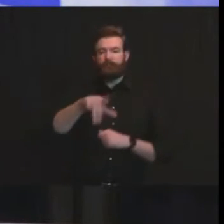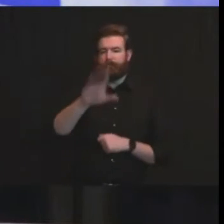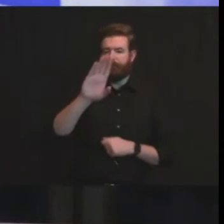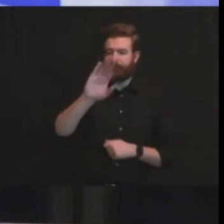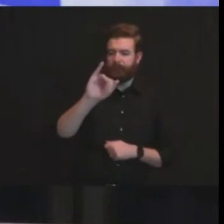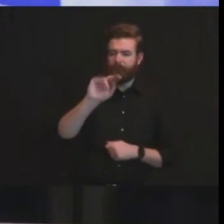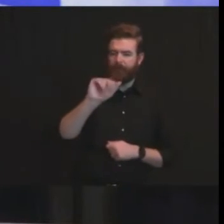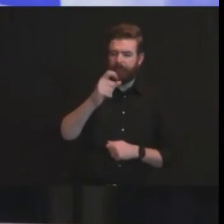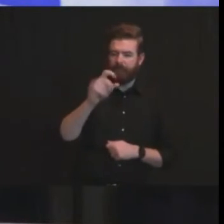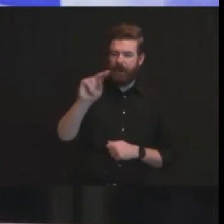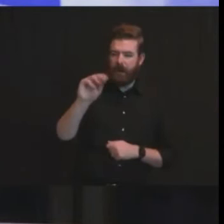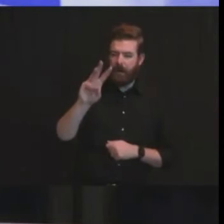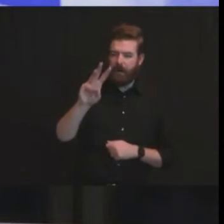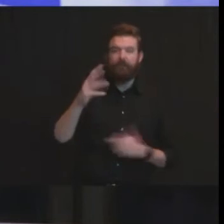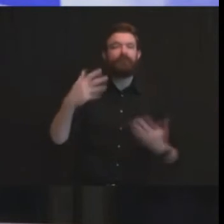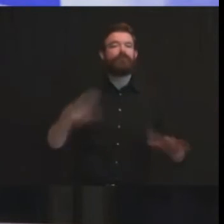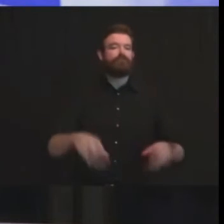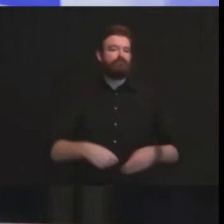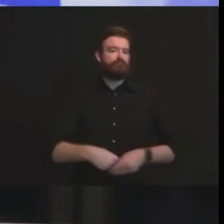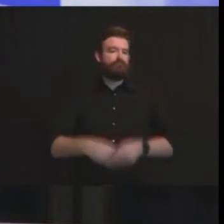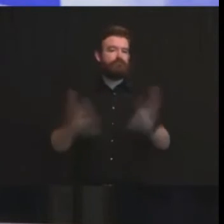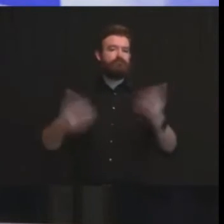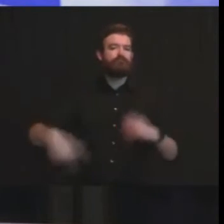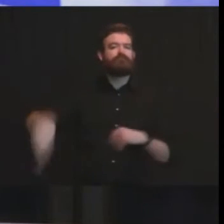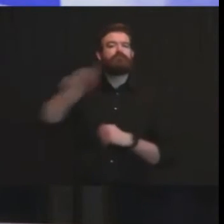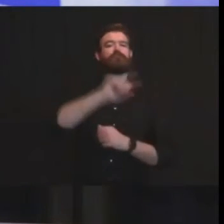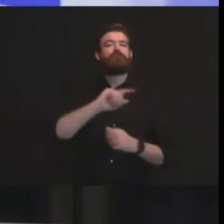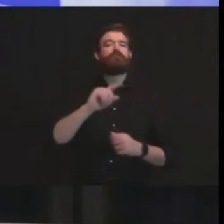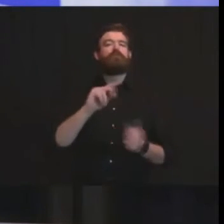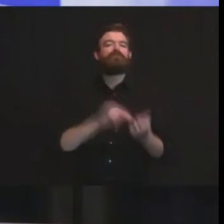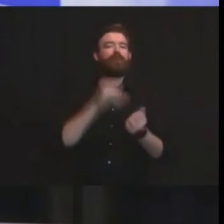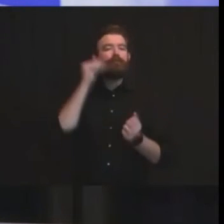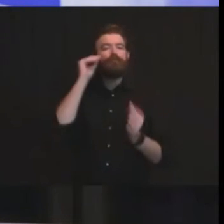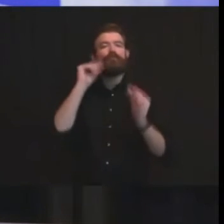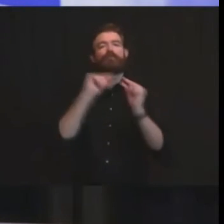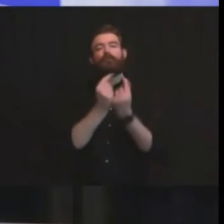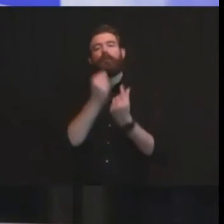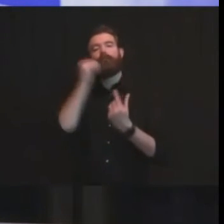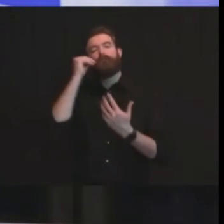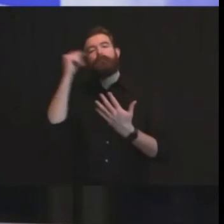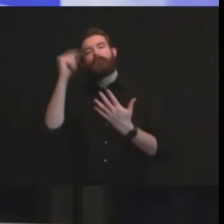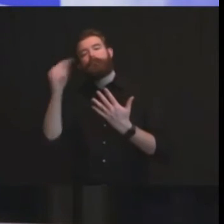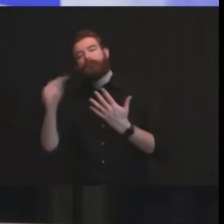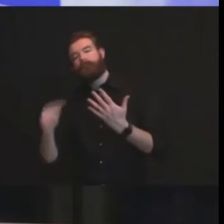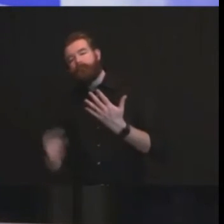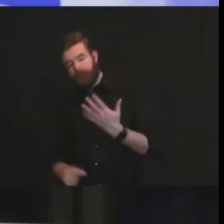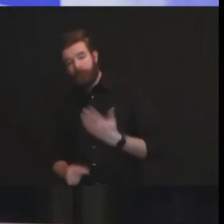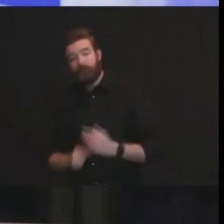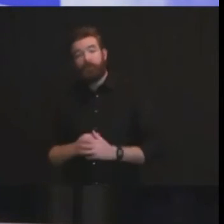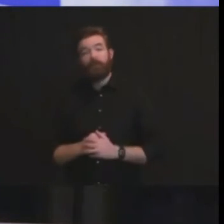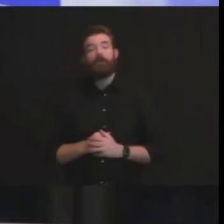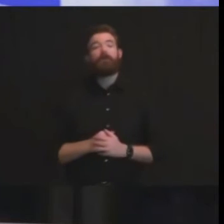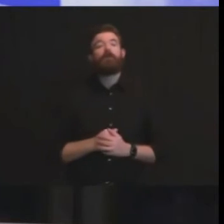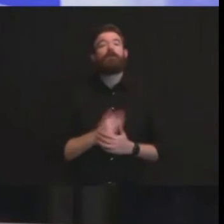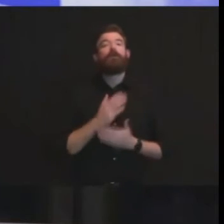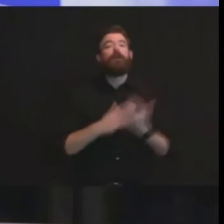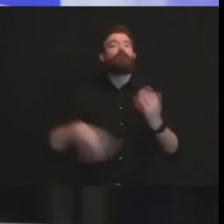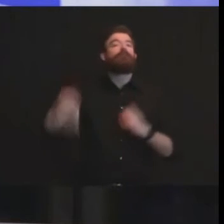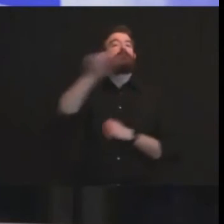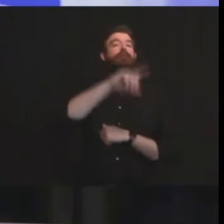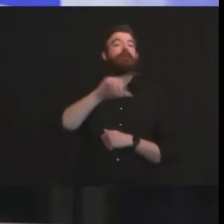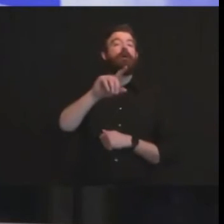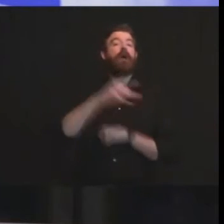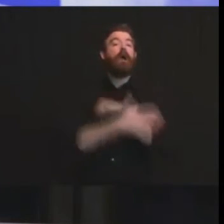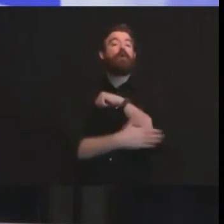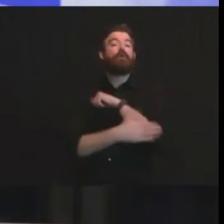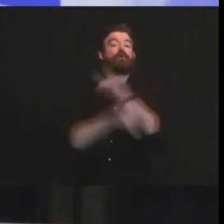to long-term care facilities and county testing sites they will also be sent to hospitals institutes